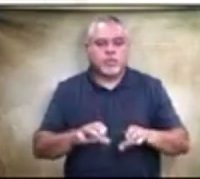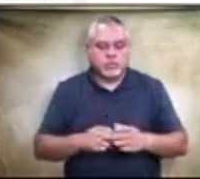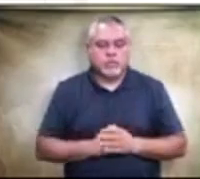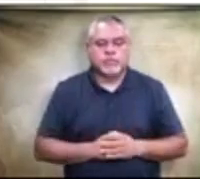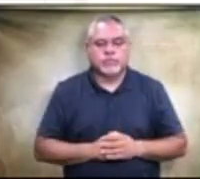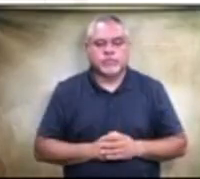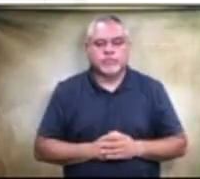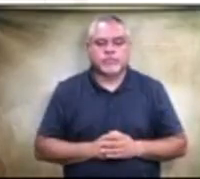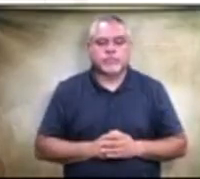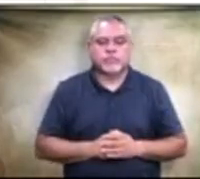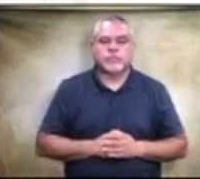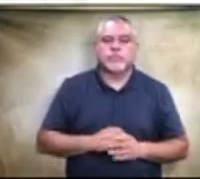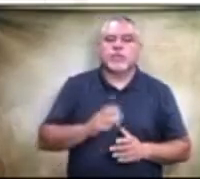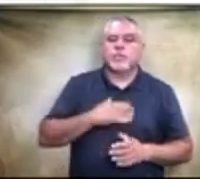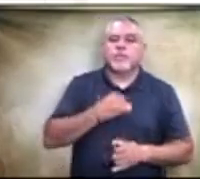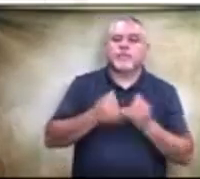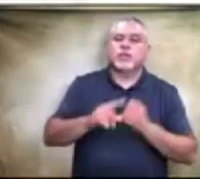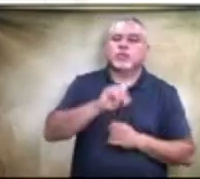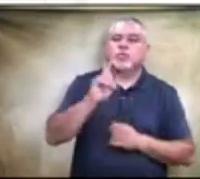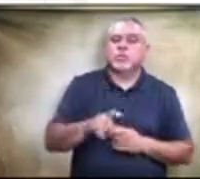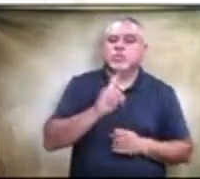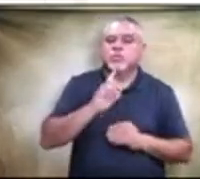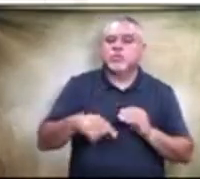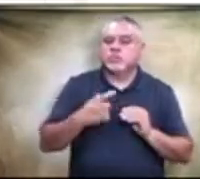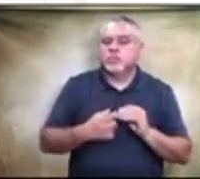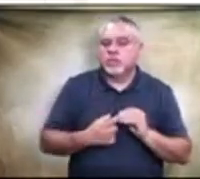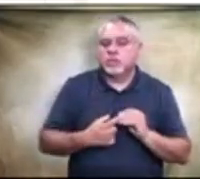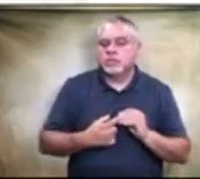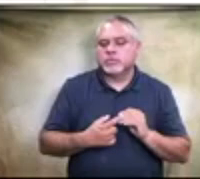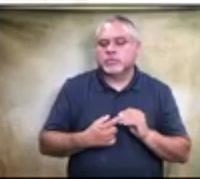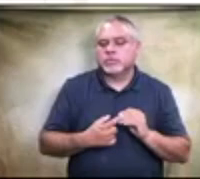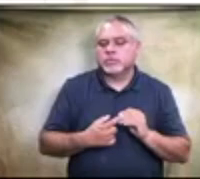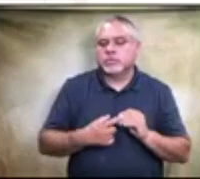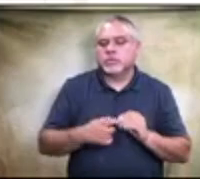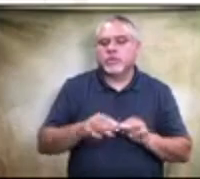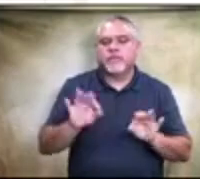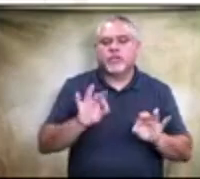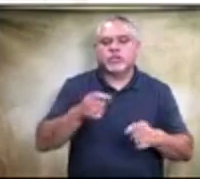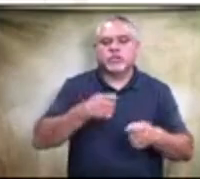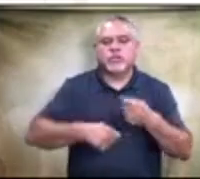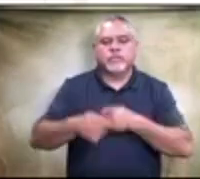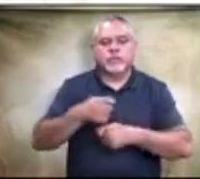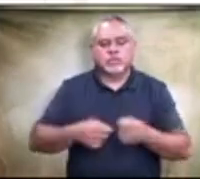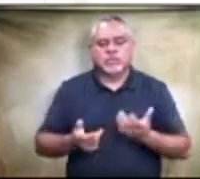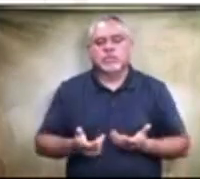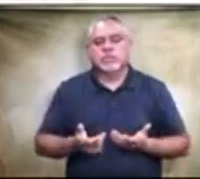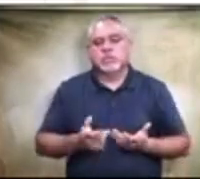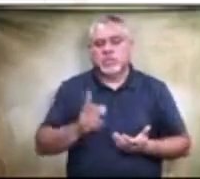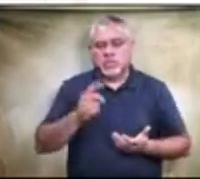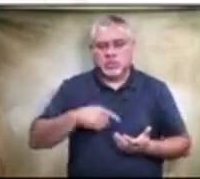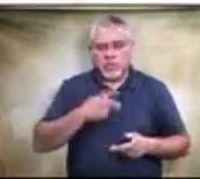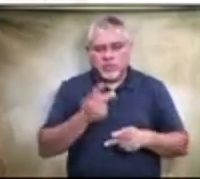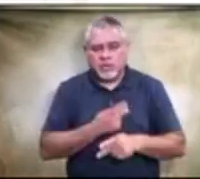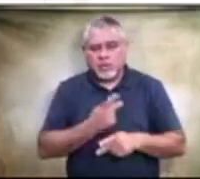Uh, and then my final question is about the, um, furniture refresh. Did we figure out whether we